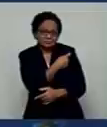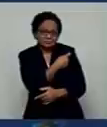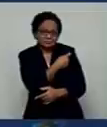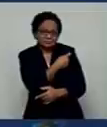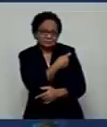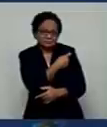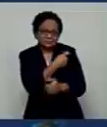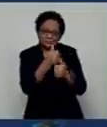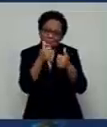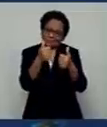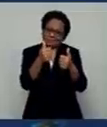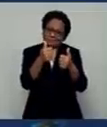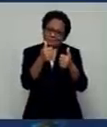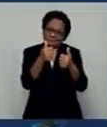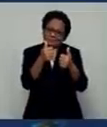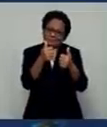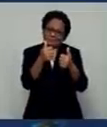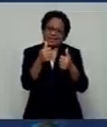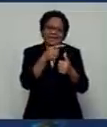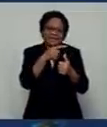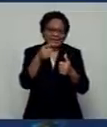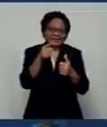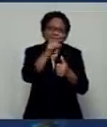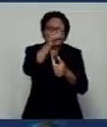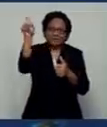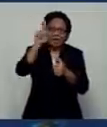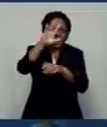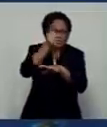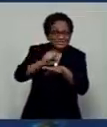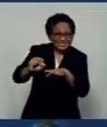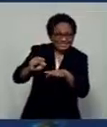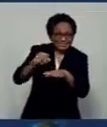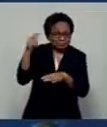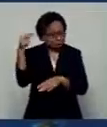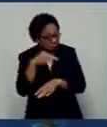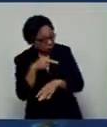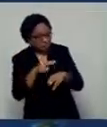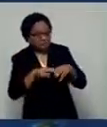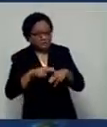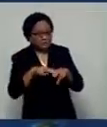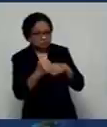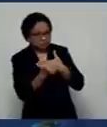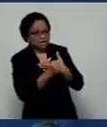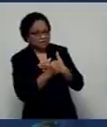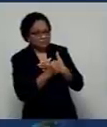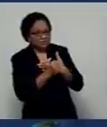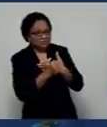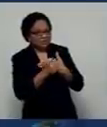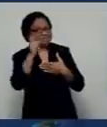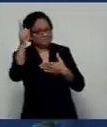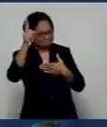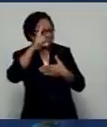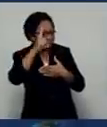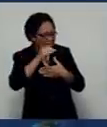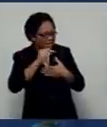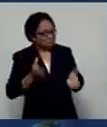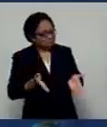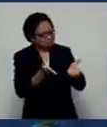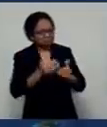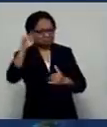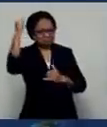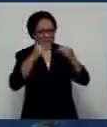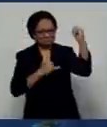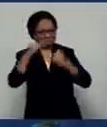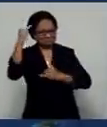the quicker we convince our partners, international partners, that we are now ready to open our borders.